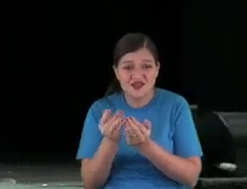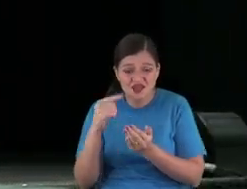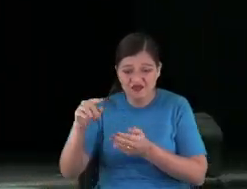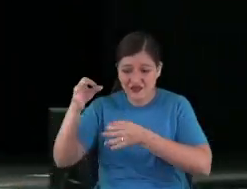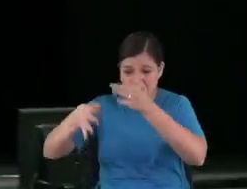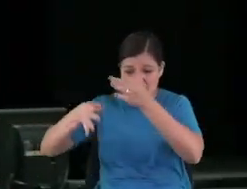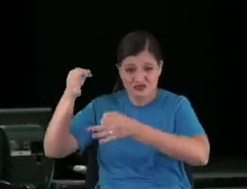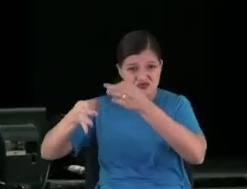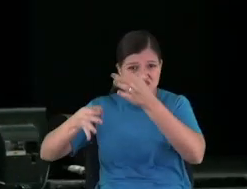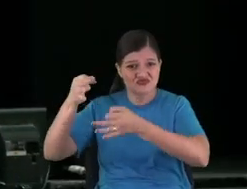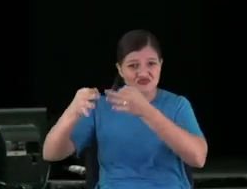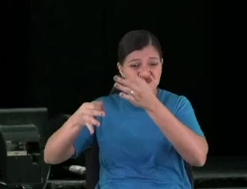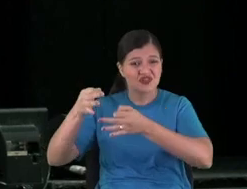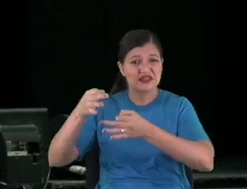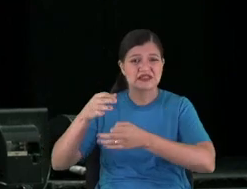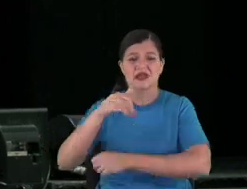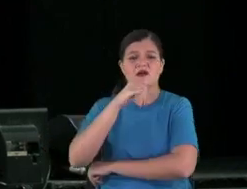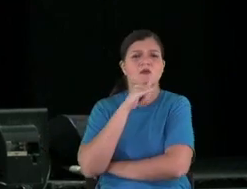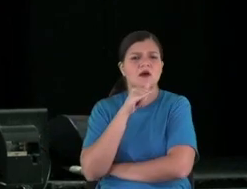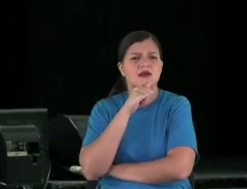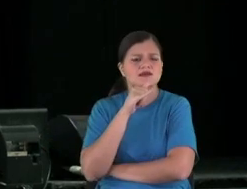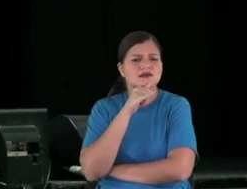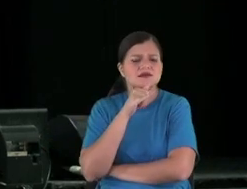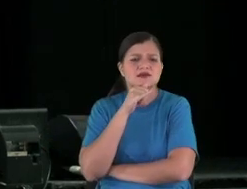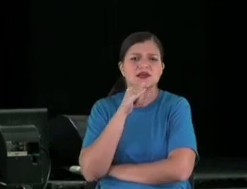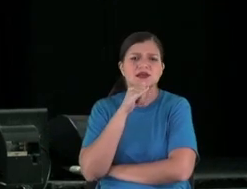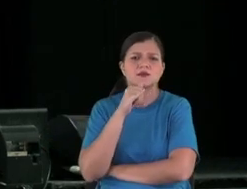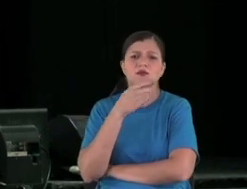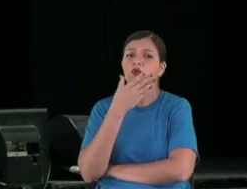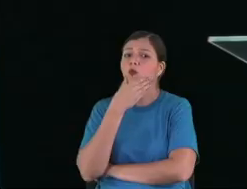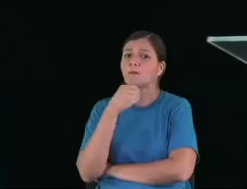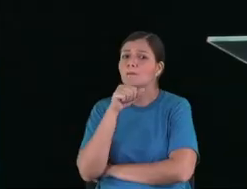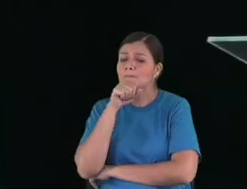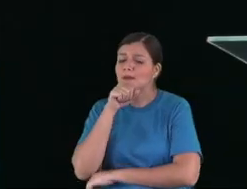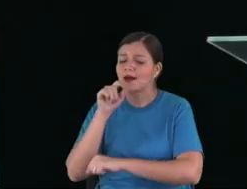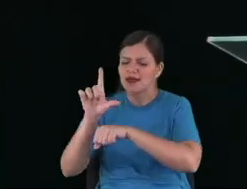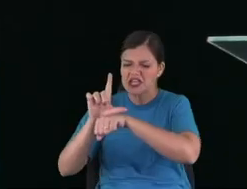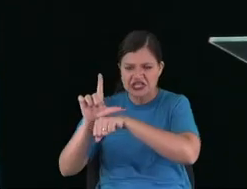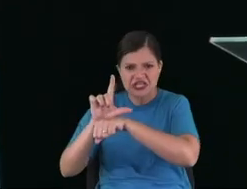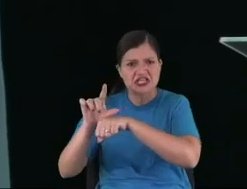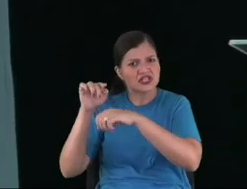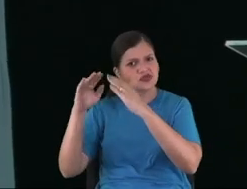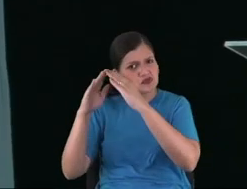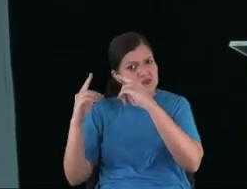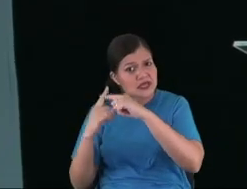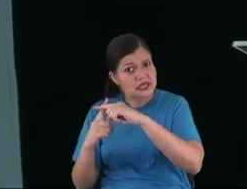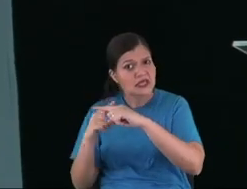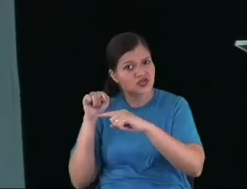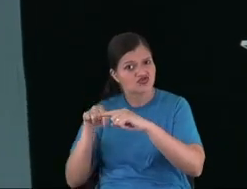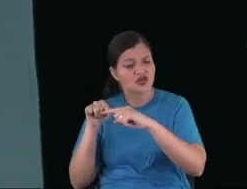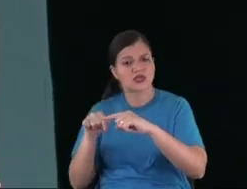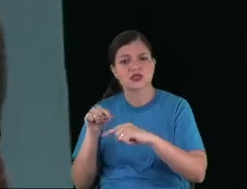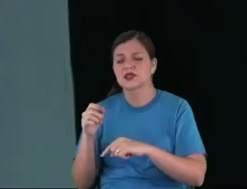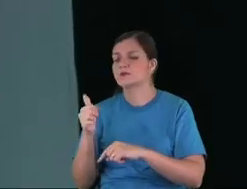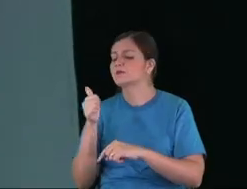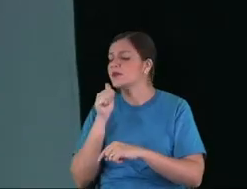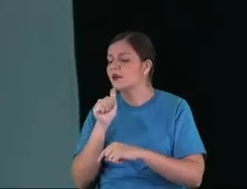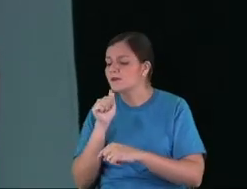My dad closed the school, for example, a lot of Christian parents, they process my brother